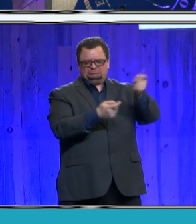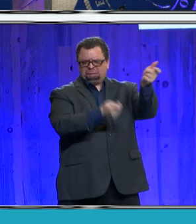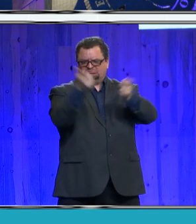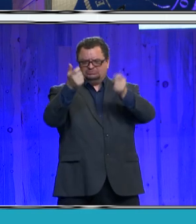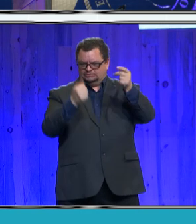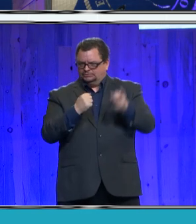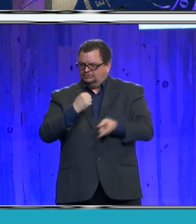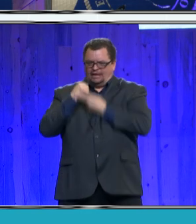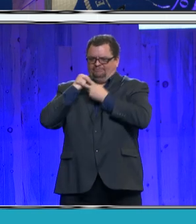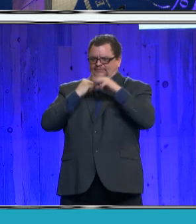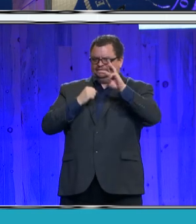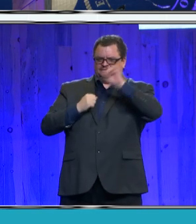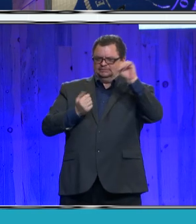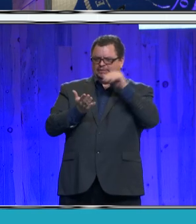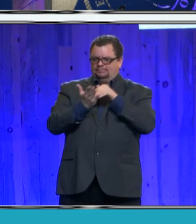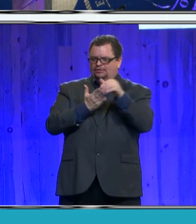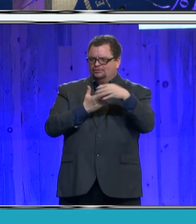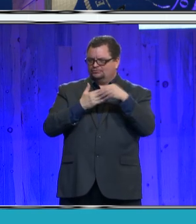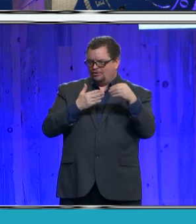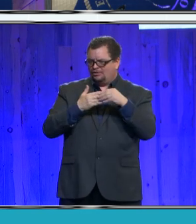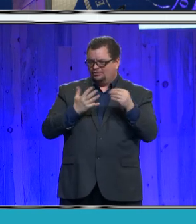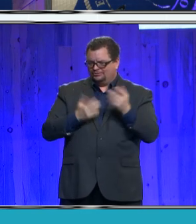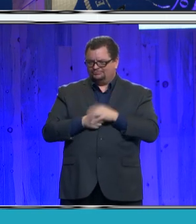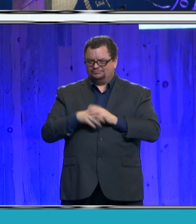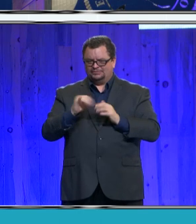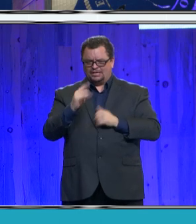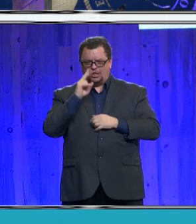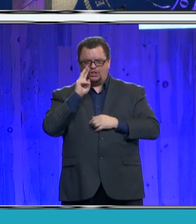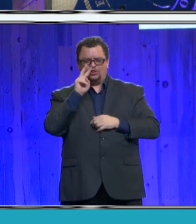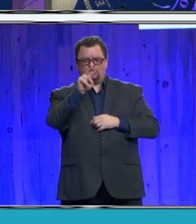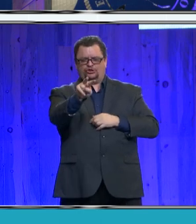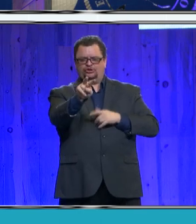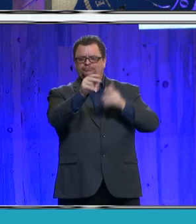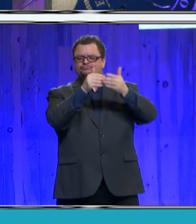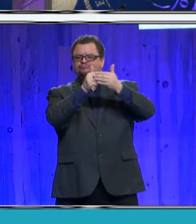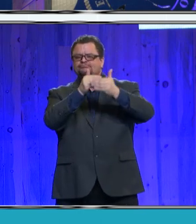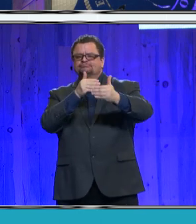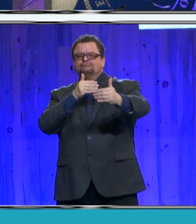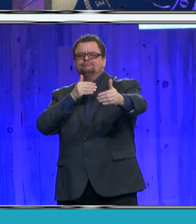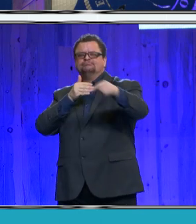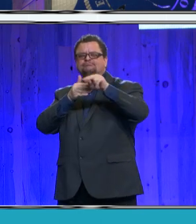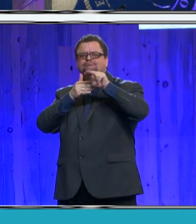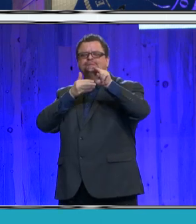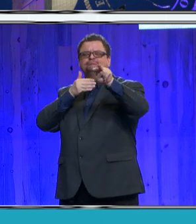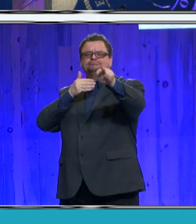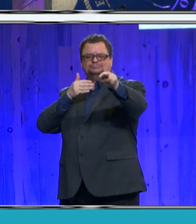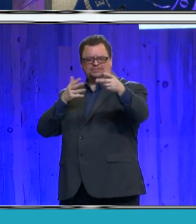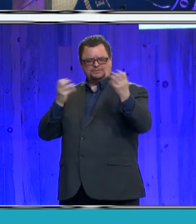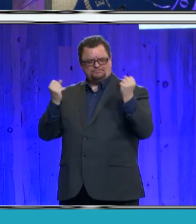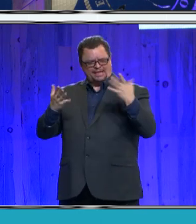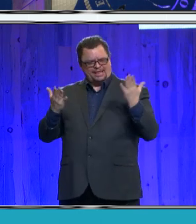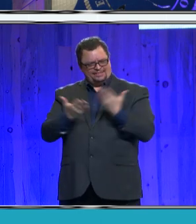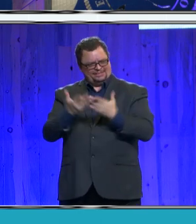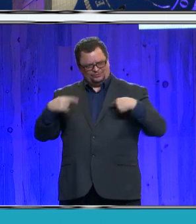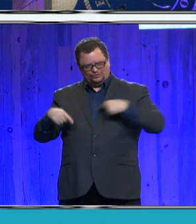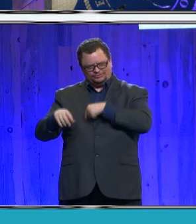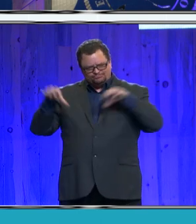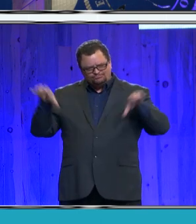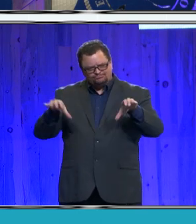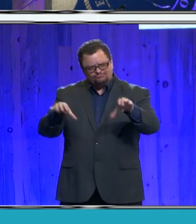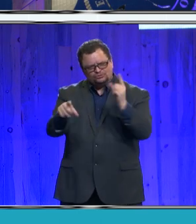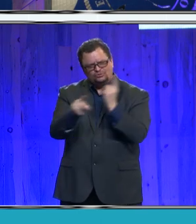Now, looking forward, there are many more potential Next Right Thing goals that we should discuss as a region.